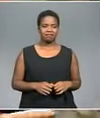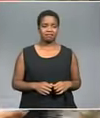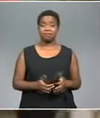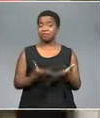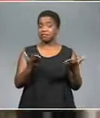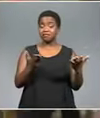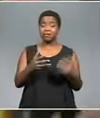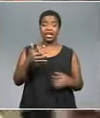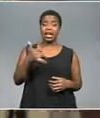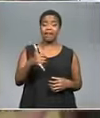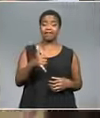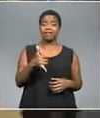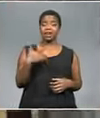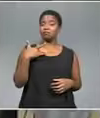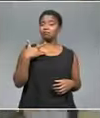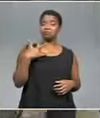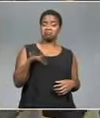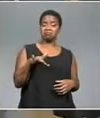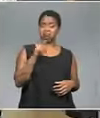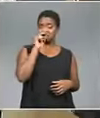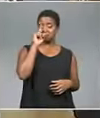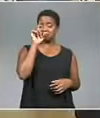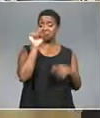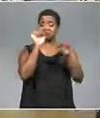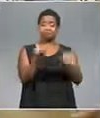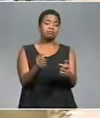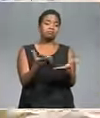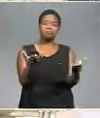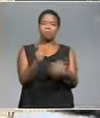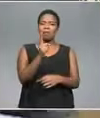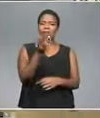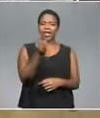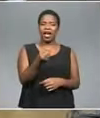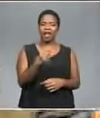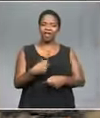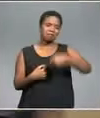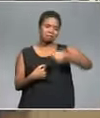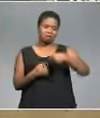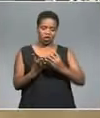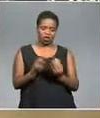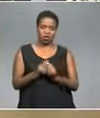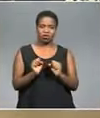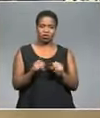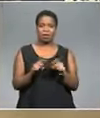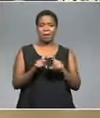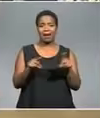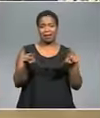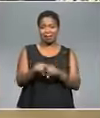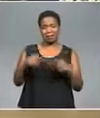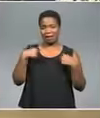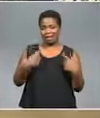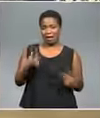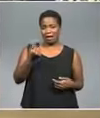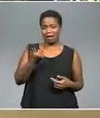If you're posh and part of the rich in-crowd, then you should have one or at least a few. But if you're someone like me,